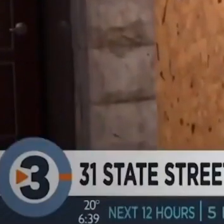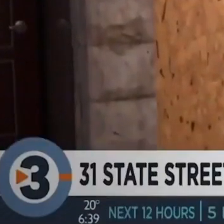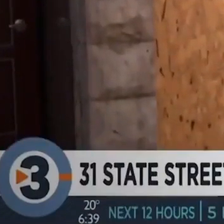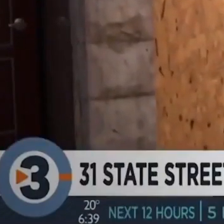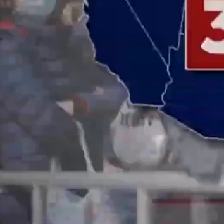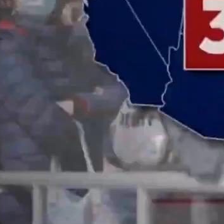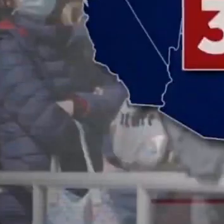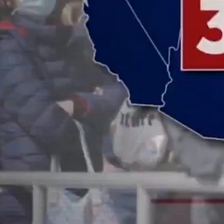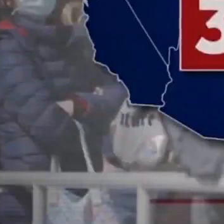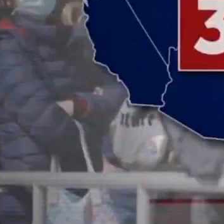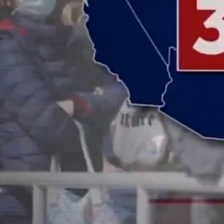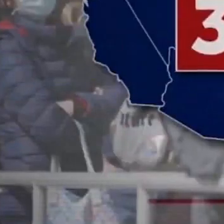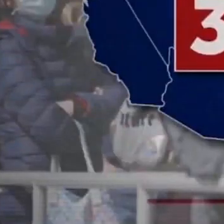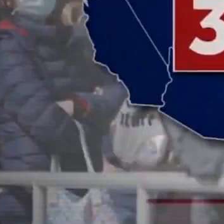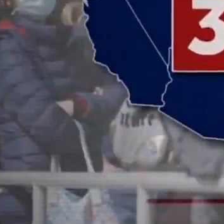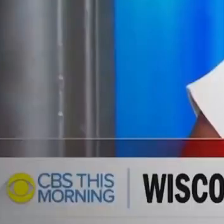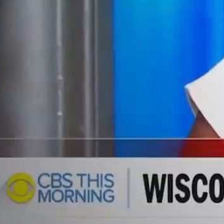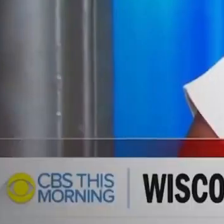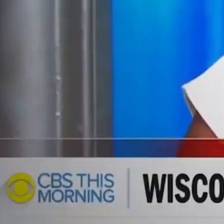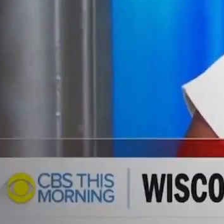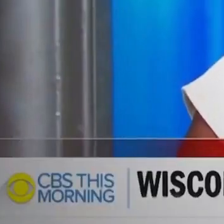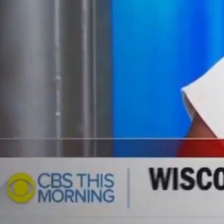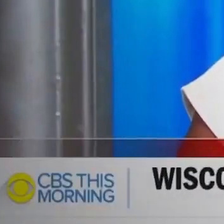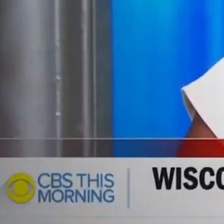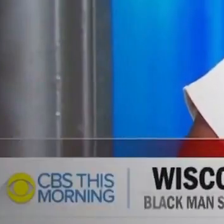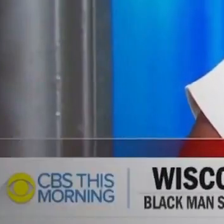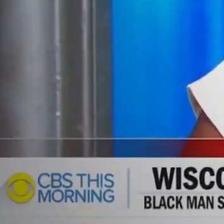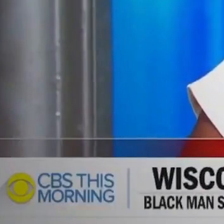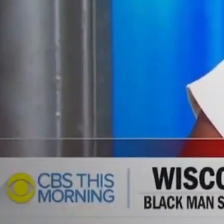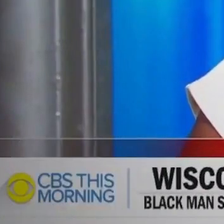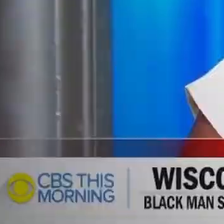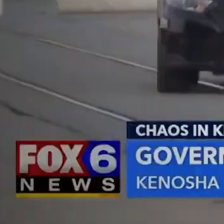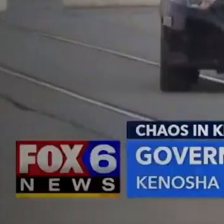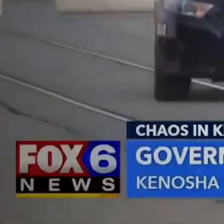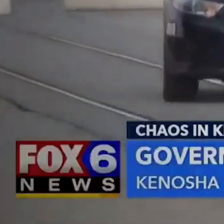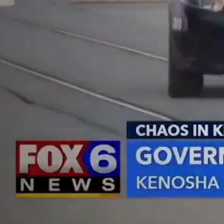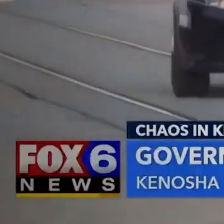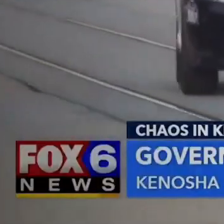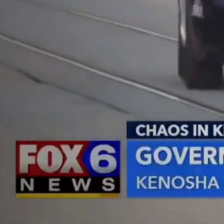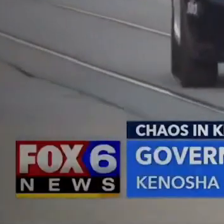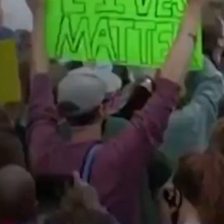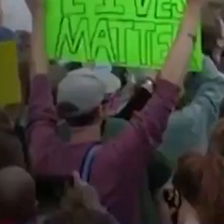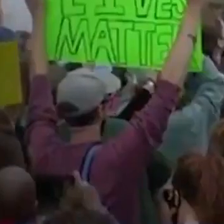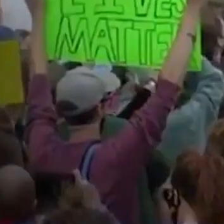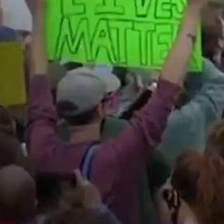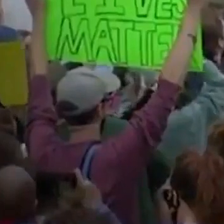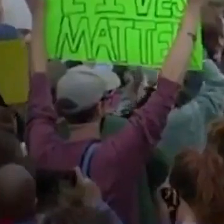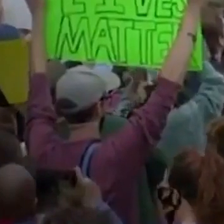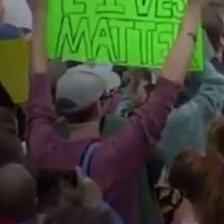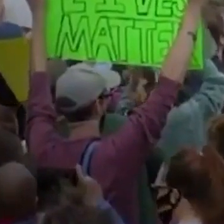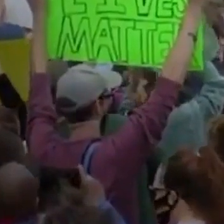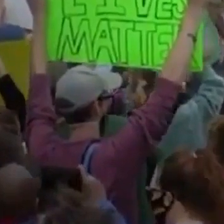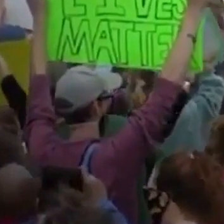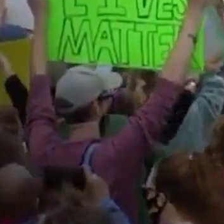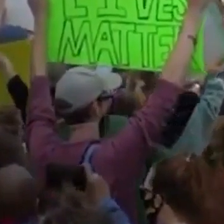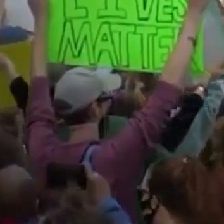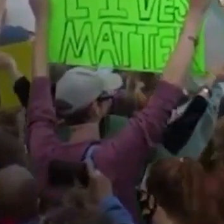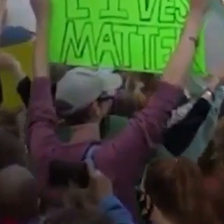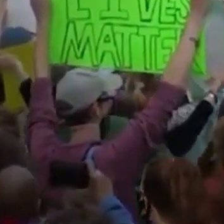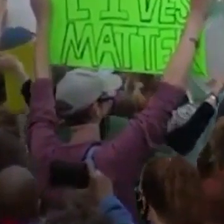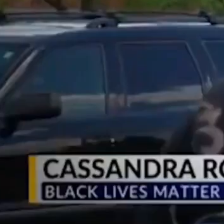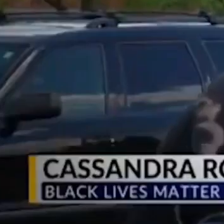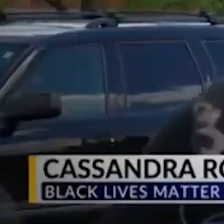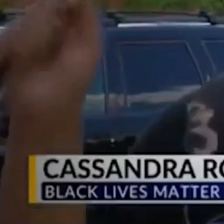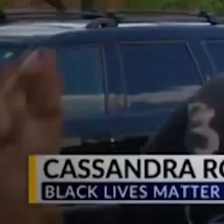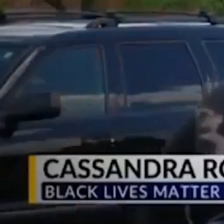This morning, another American city is wrought by outrage over the police shooting of a black man. lost my cousin to police brutality in Chicago. I